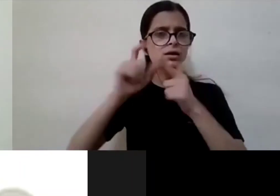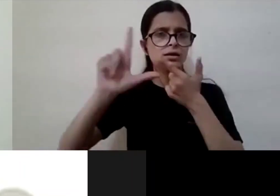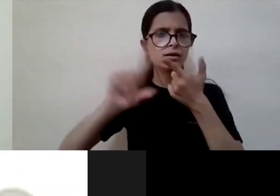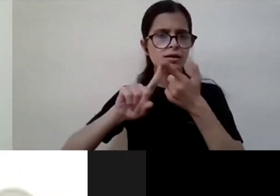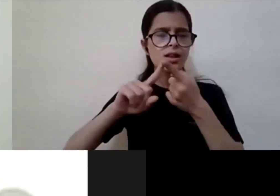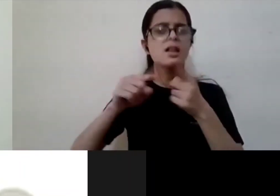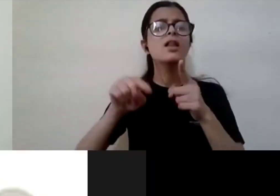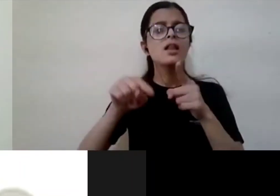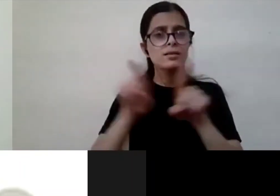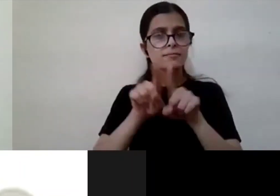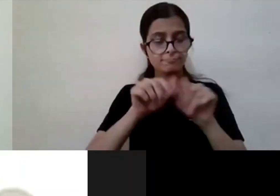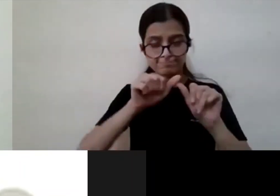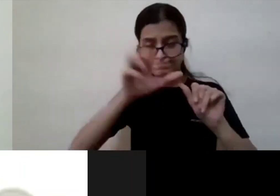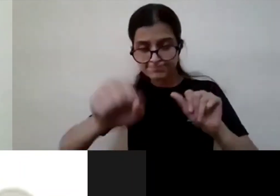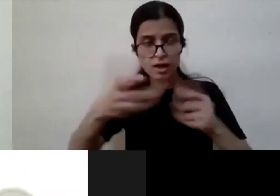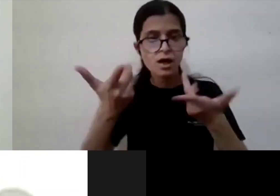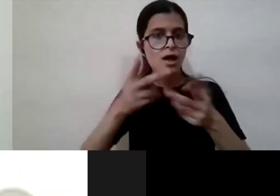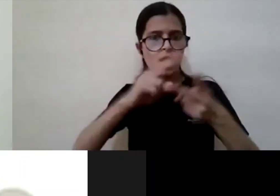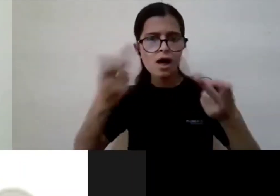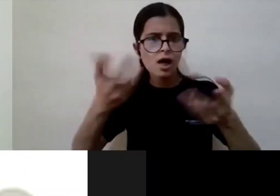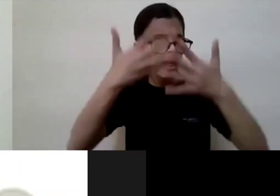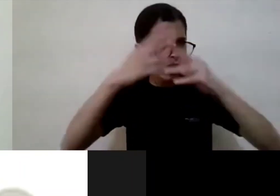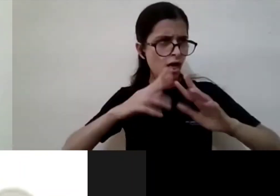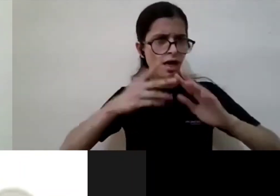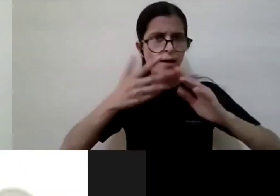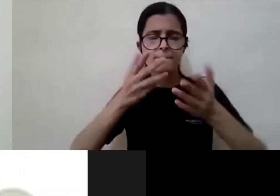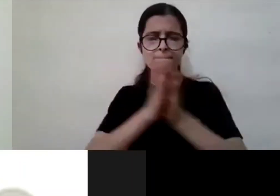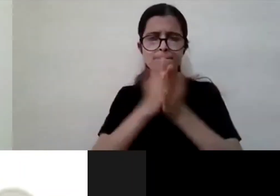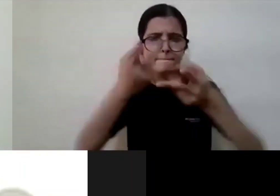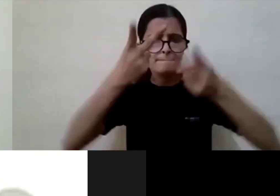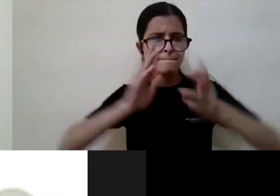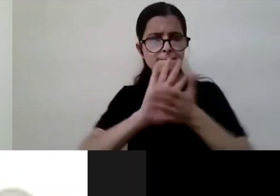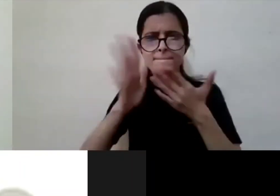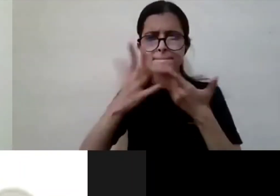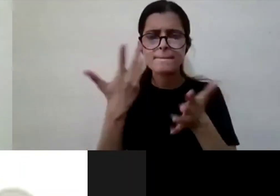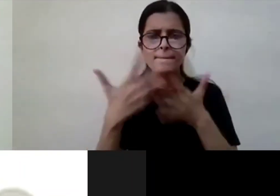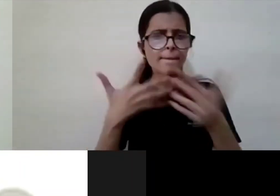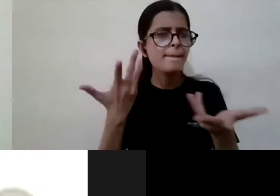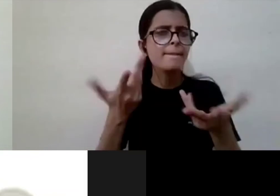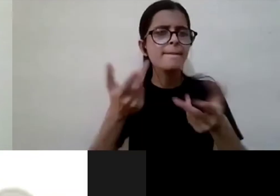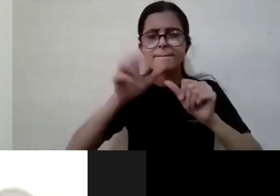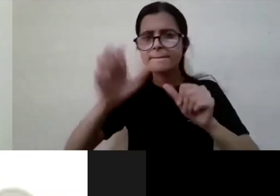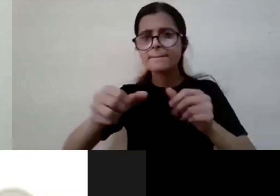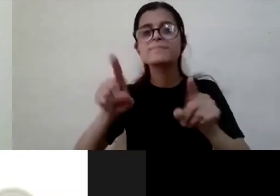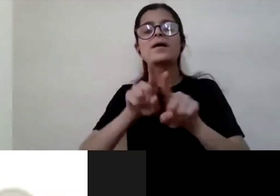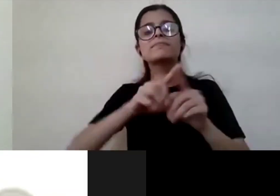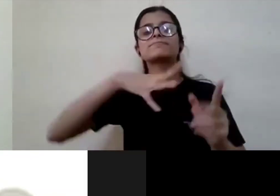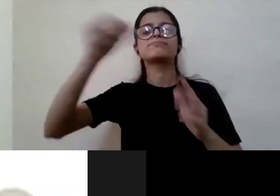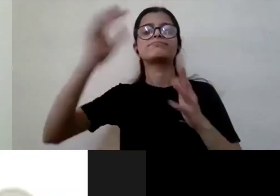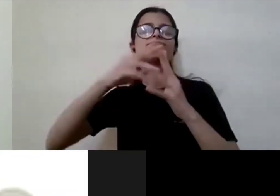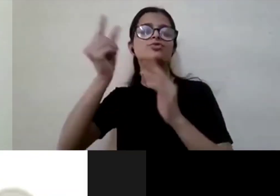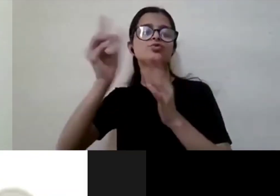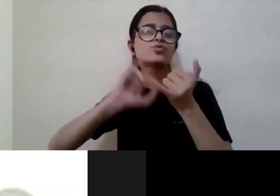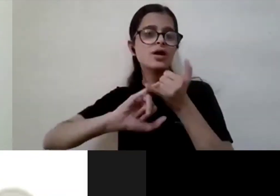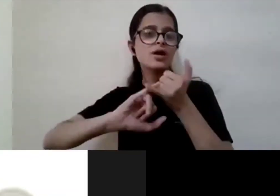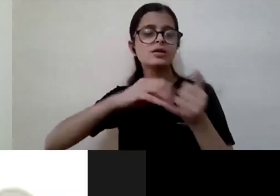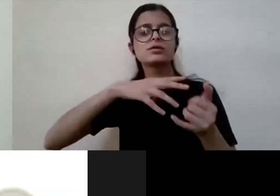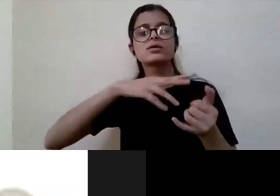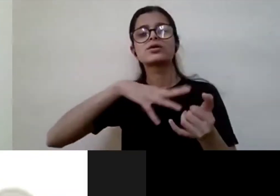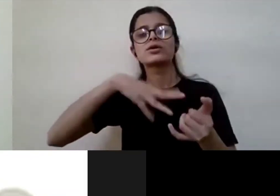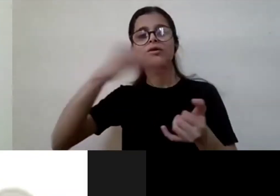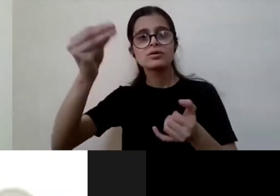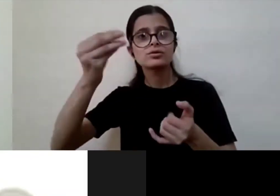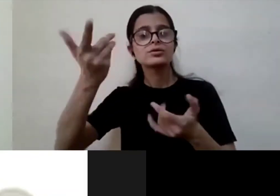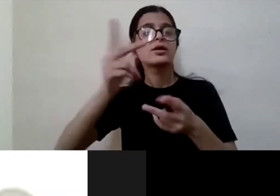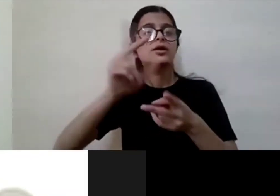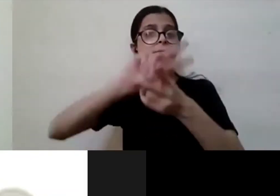that became accessible because of the work that happened in usa because the national tradition of blind usa